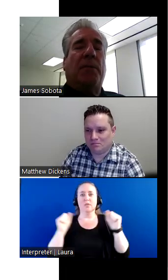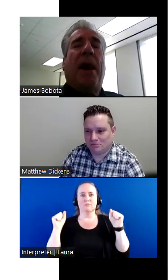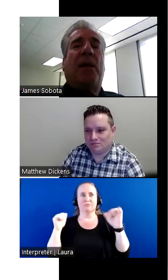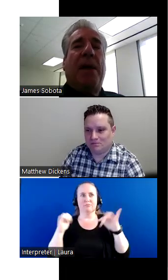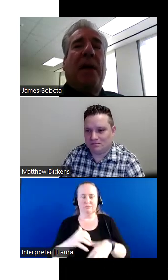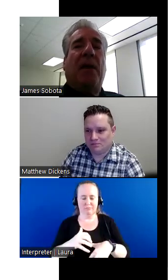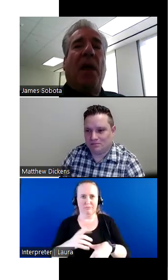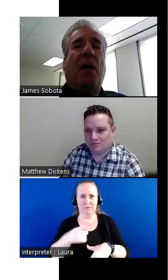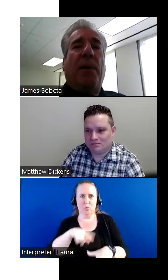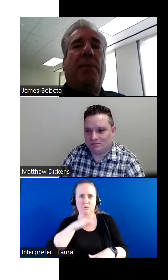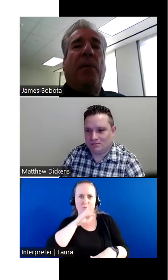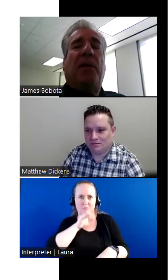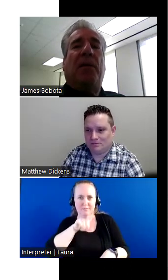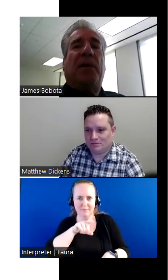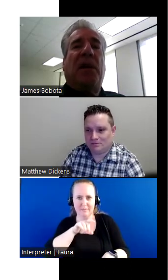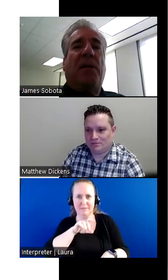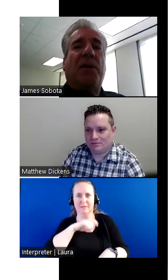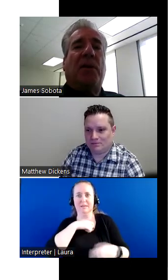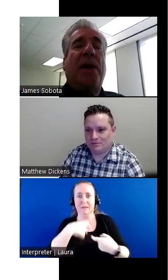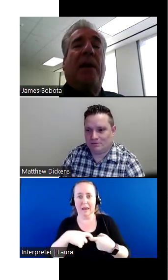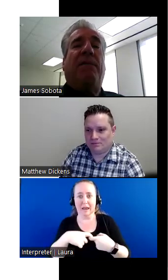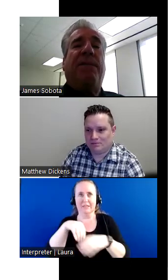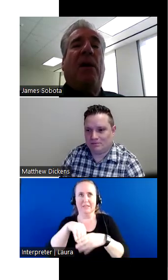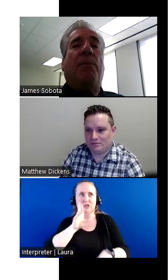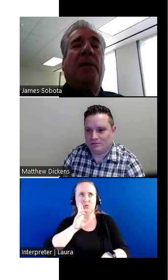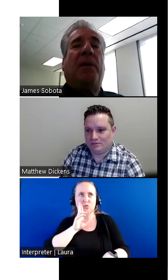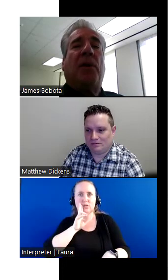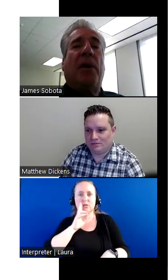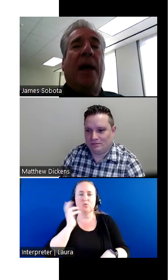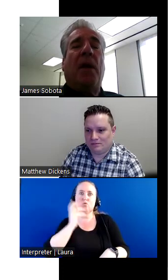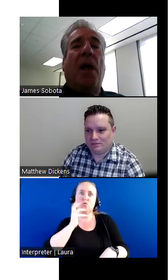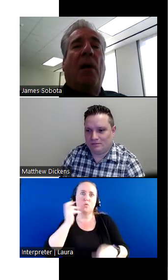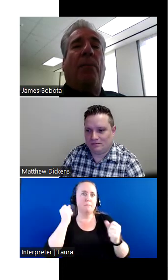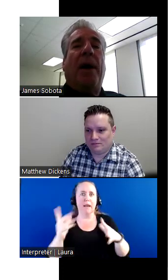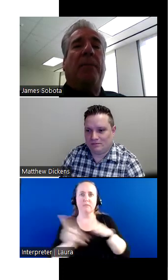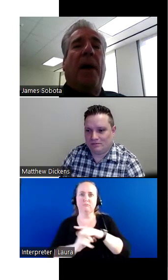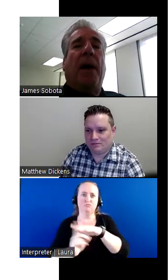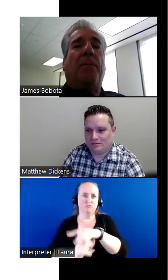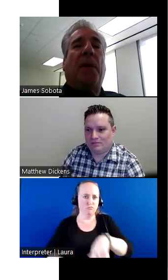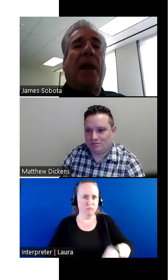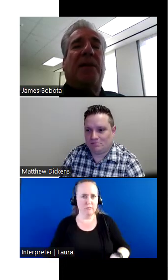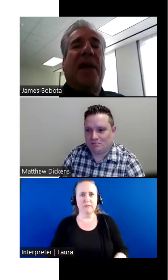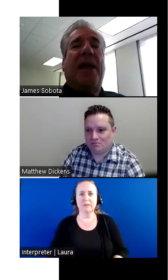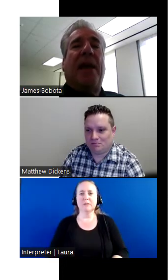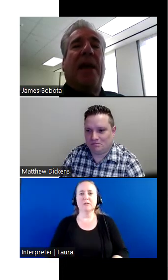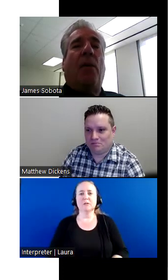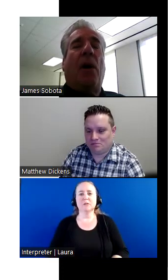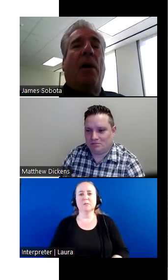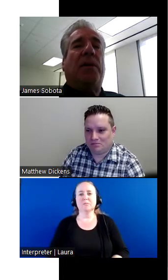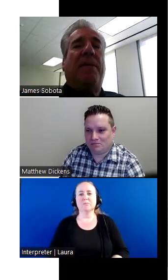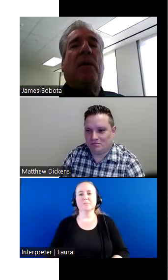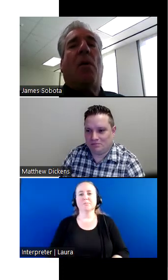Spanish speaking people into the city of Houston, had a very big turnout, but, um, like I say,